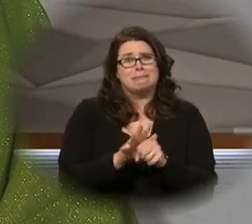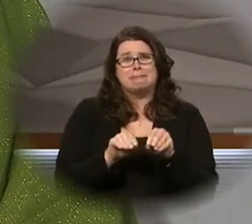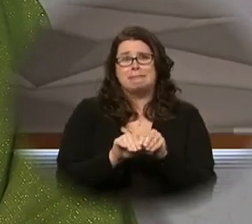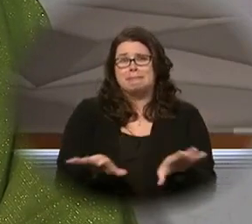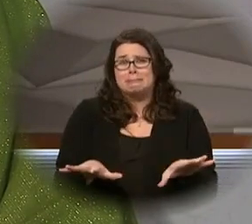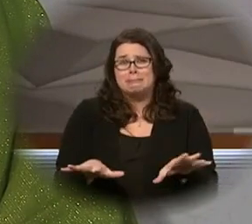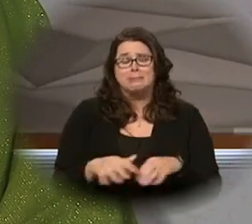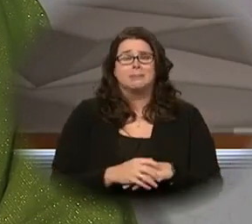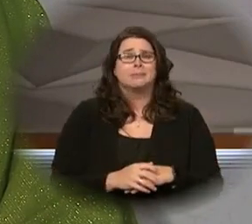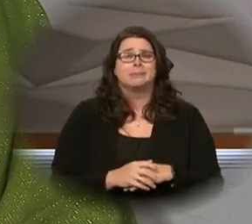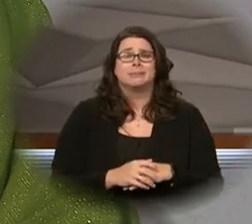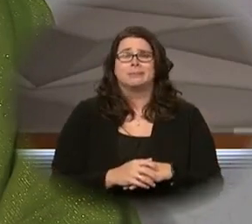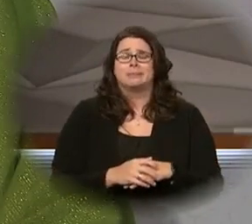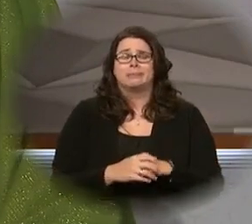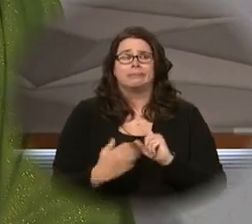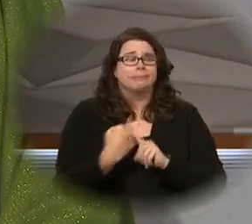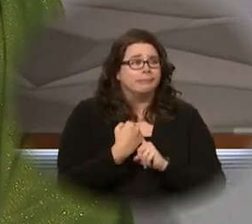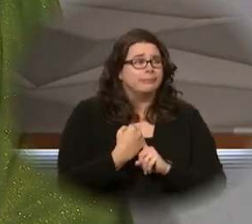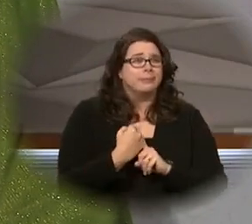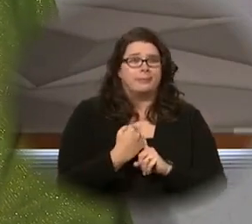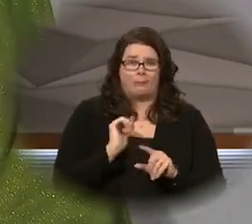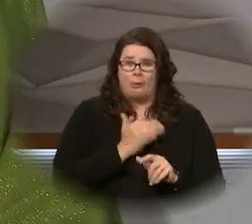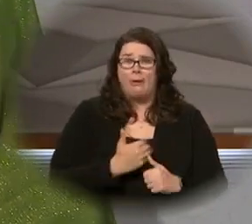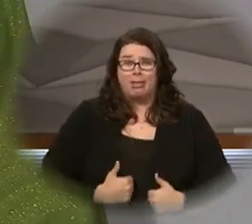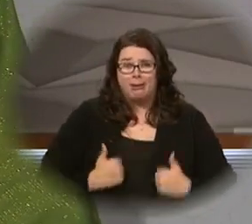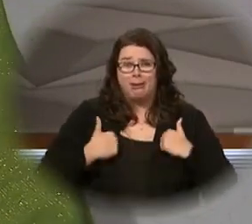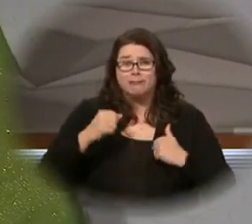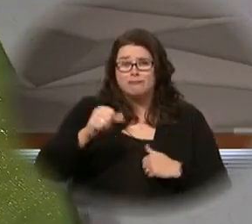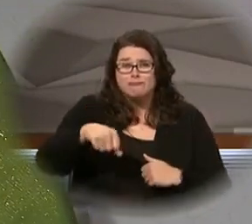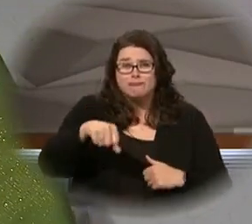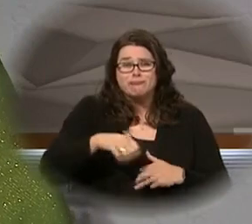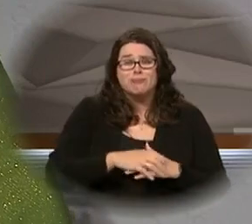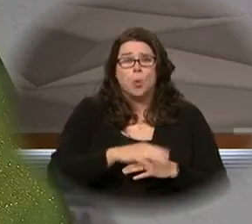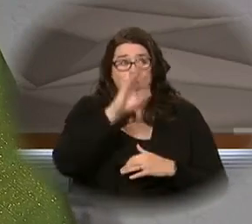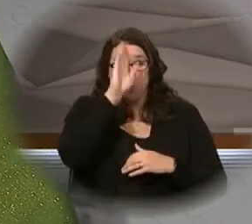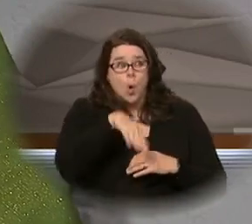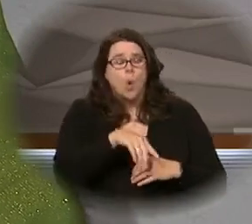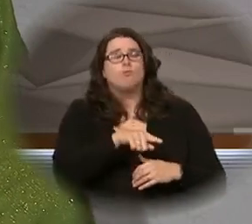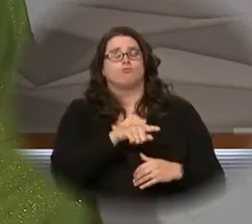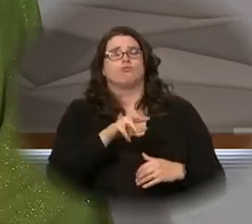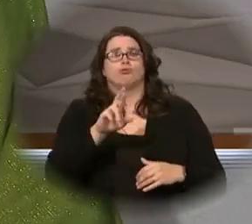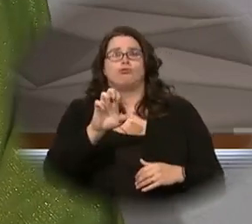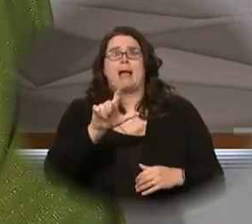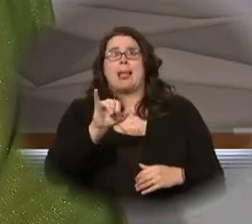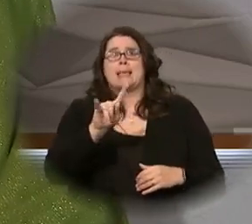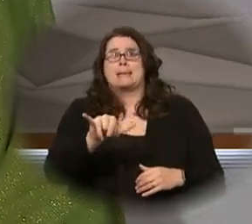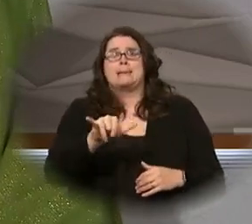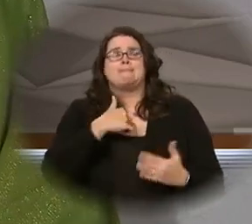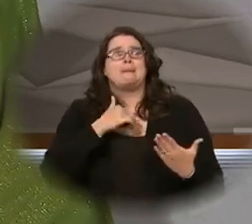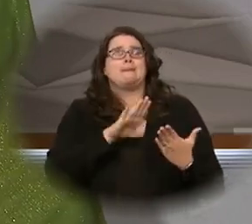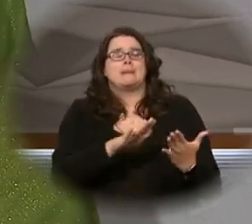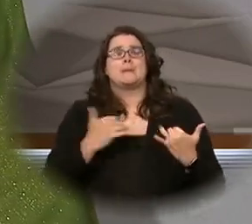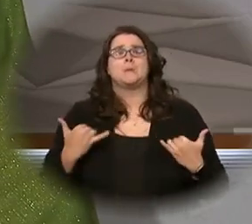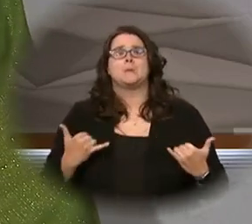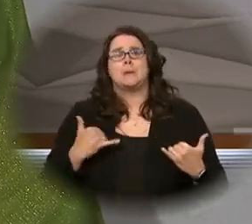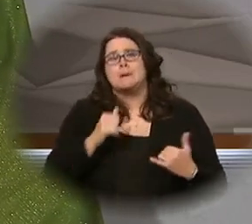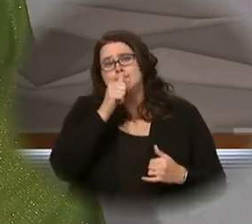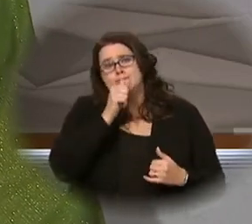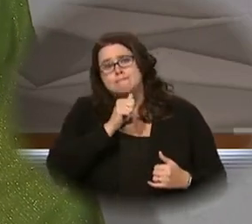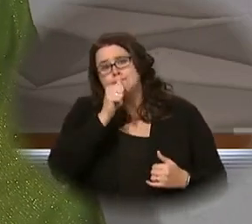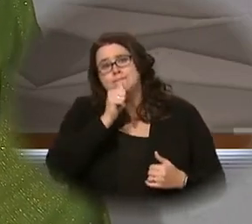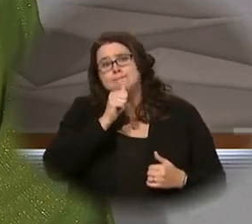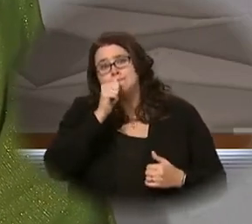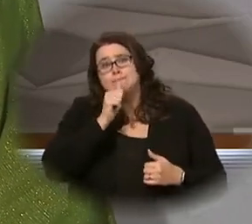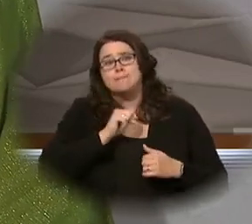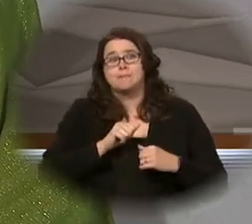because of all its consequences, because we know what it is and the realities that we face today, but we don't